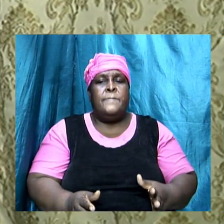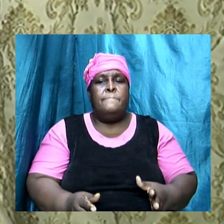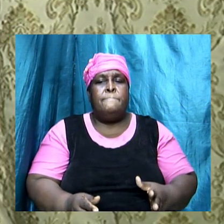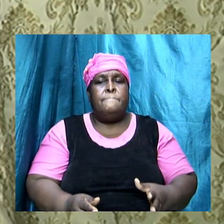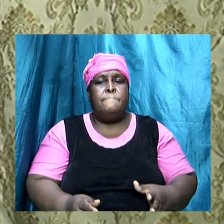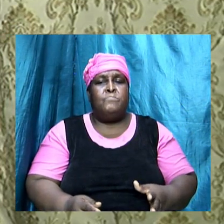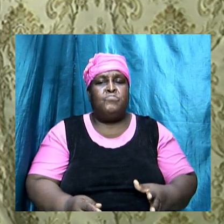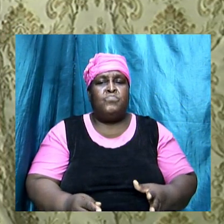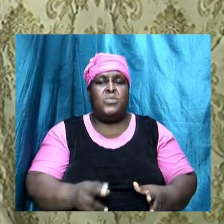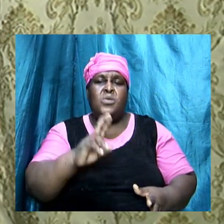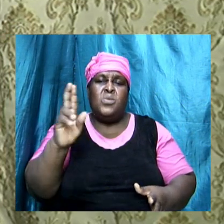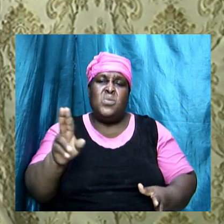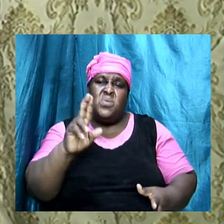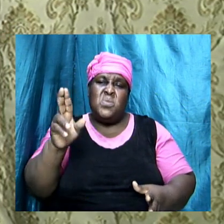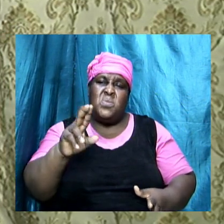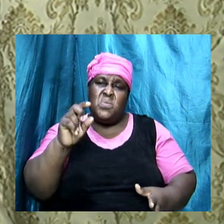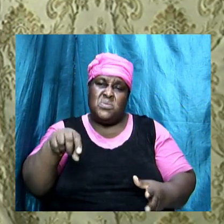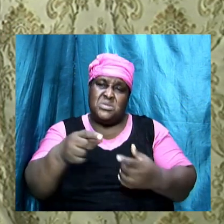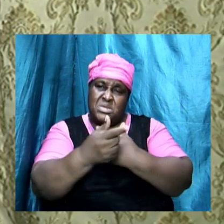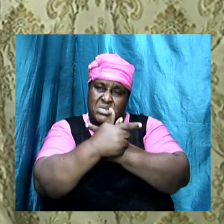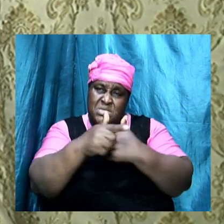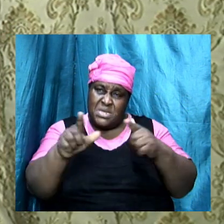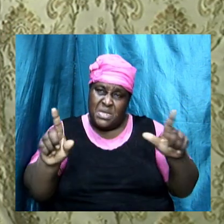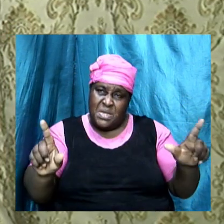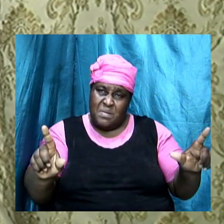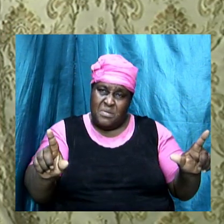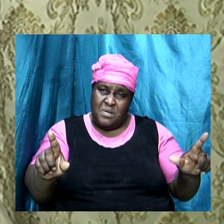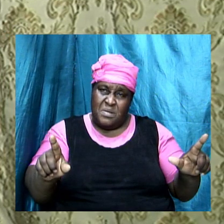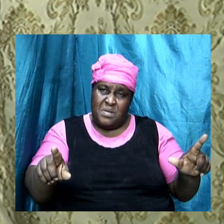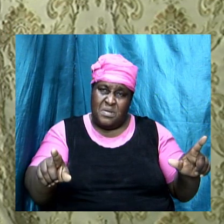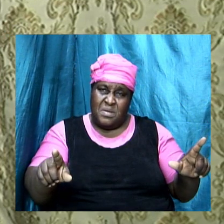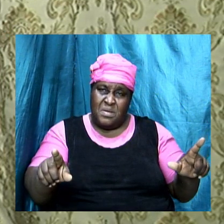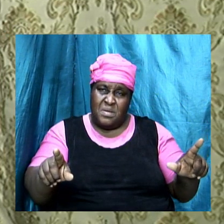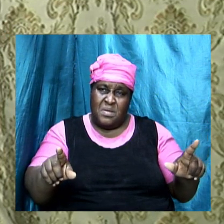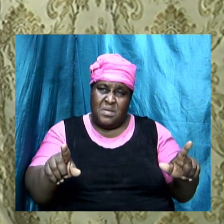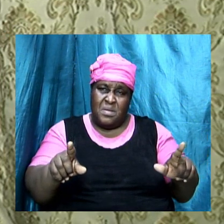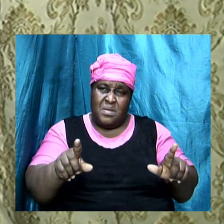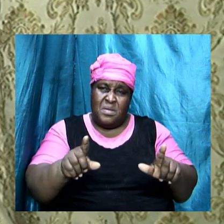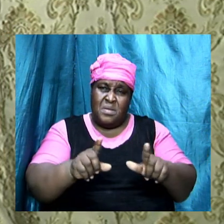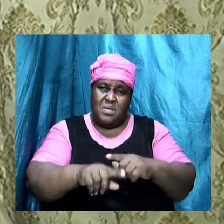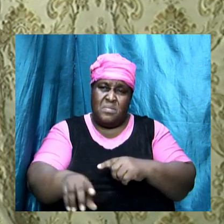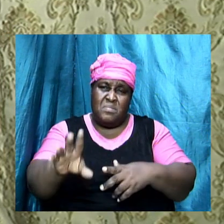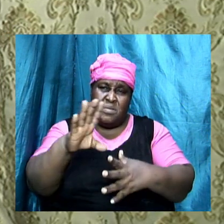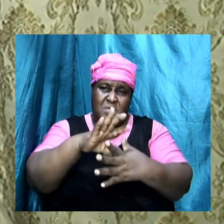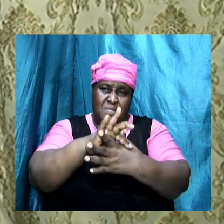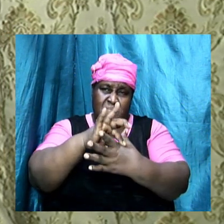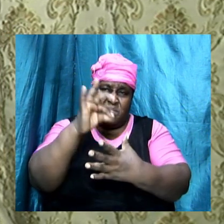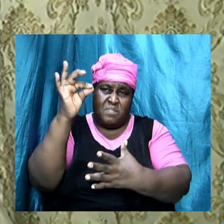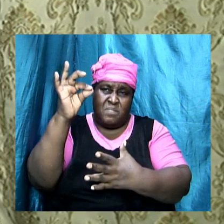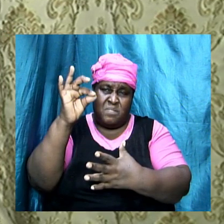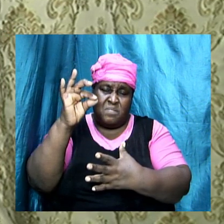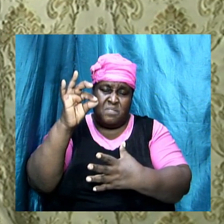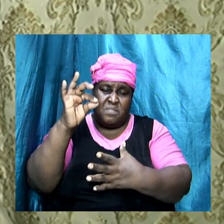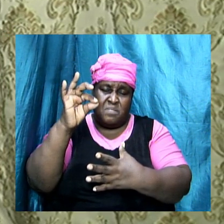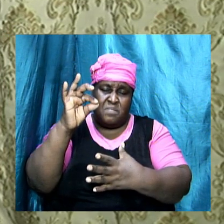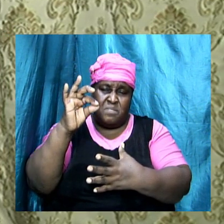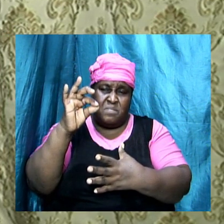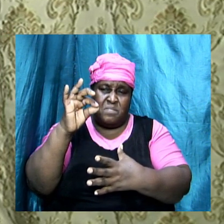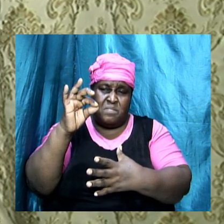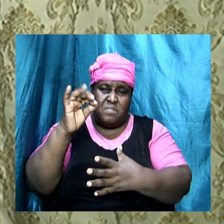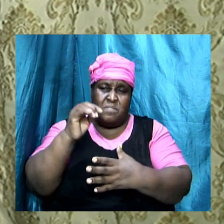to use this liberty as an occasion to the flesh in other words